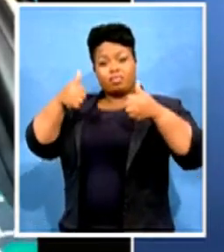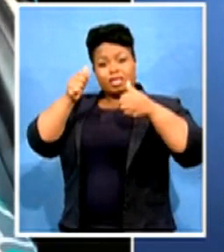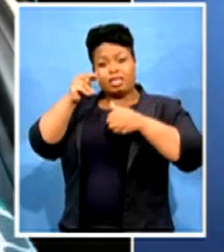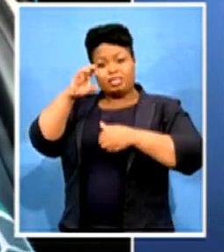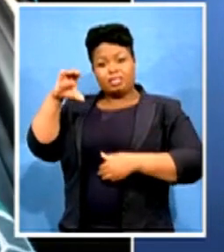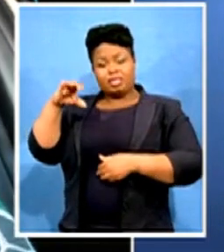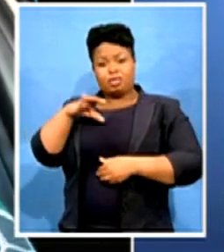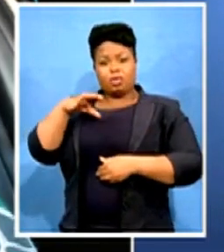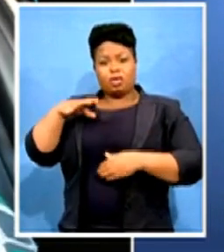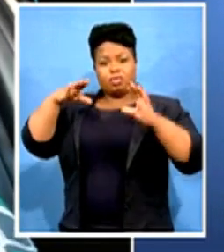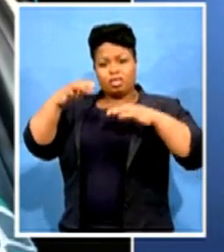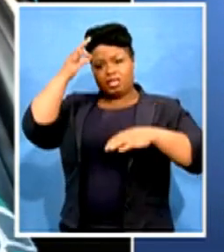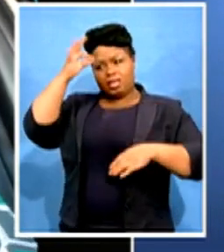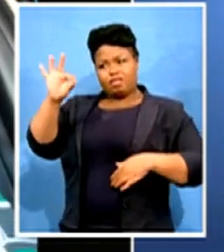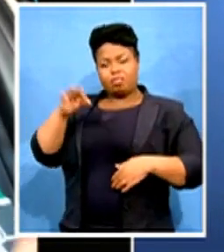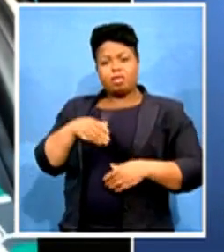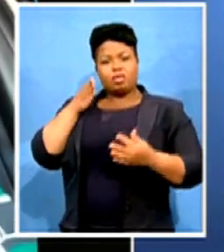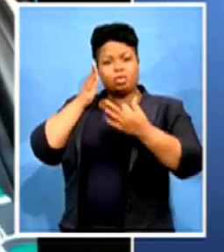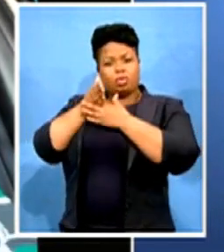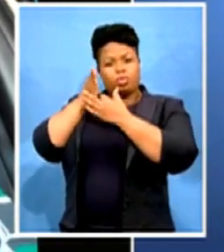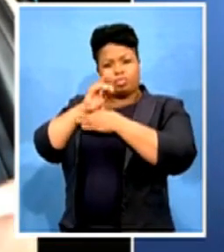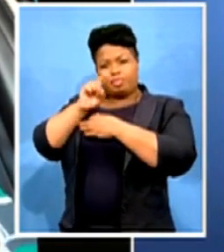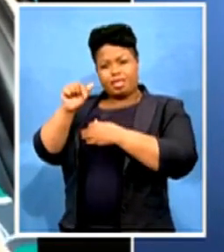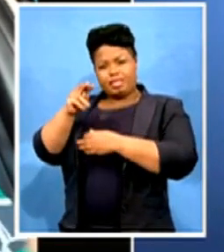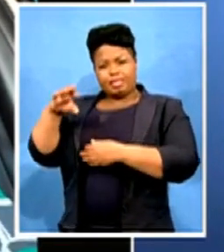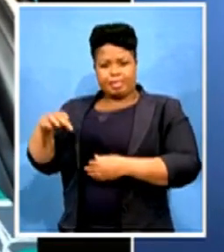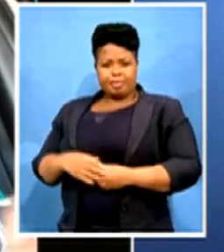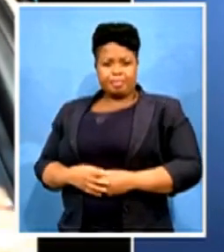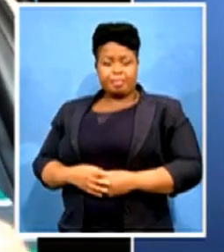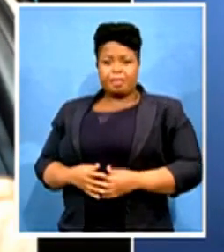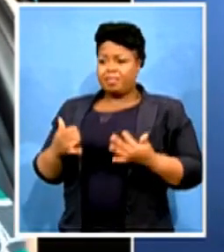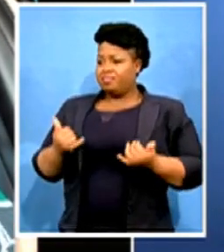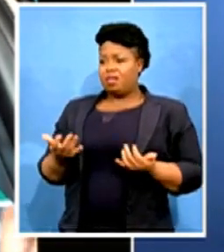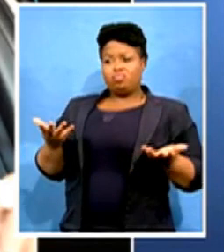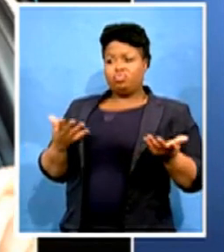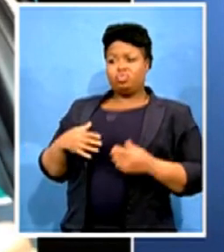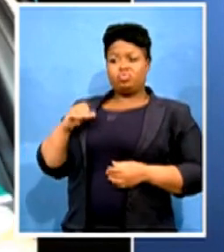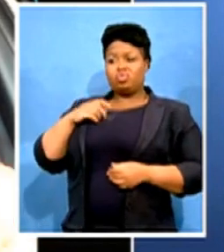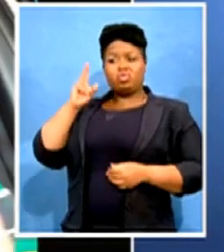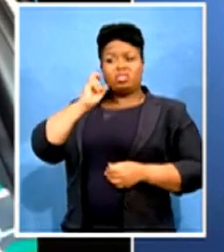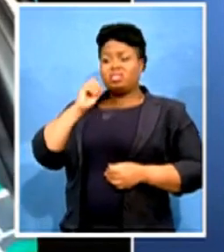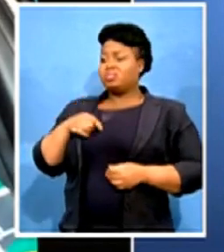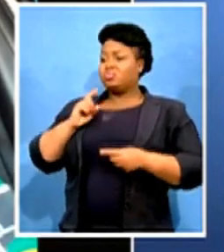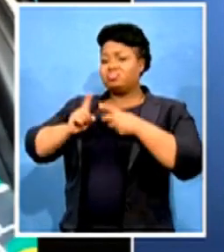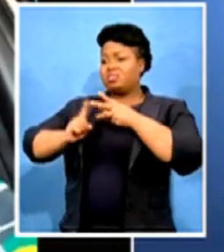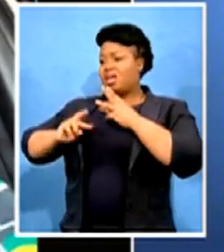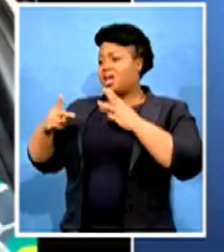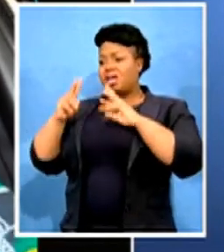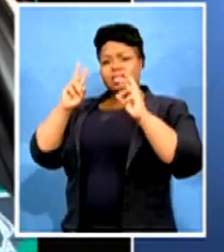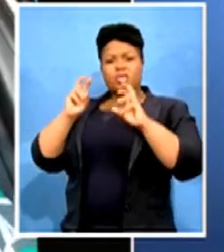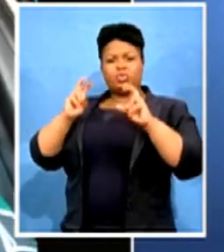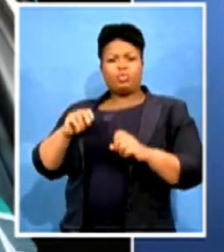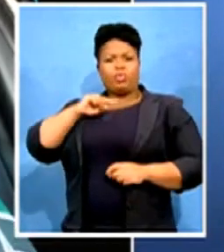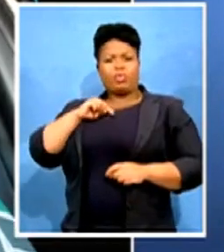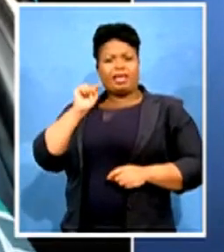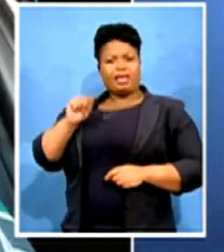manifesto of the ANC. Now, we'll not listen to any other issue if we don't listen to the issue of the manifesto. Like, let me give you